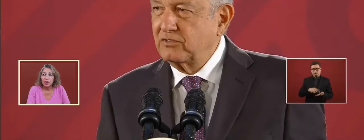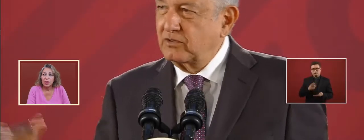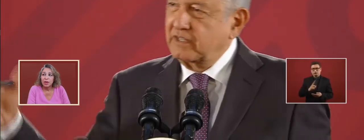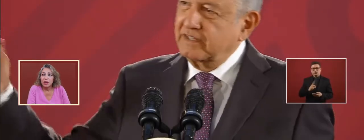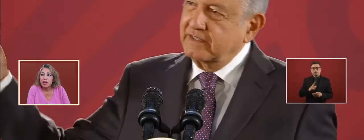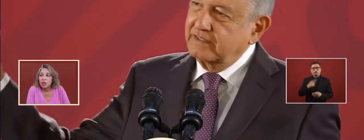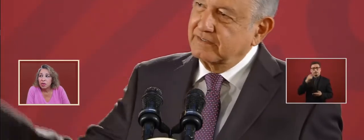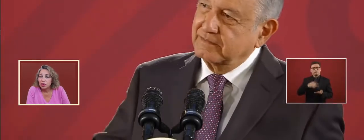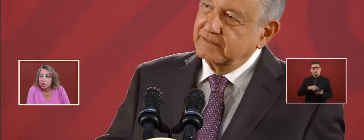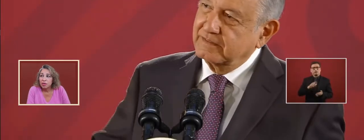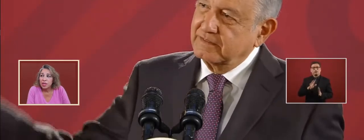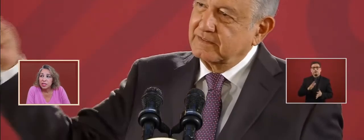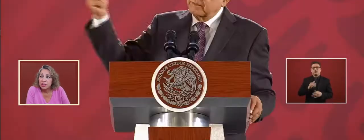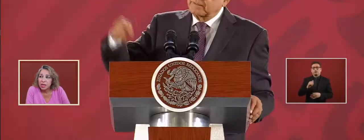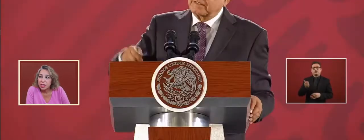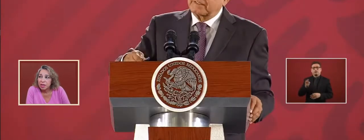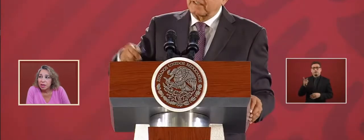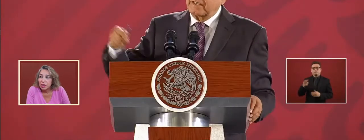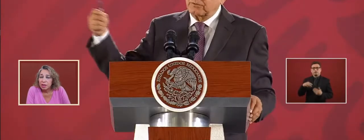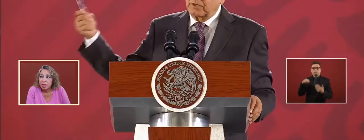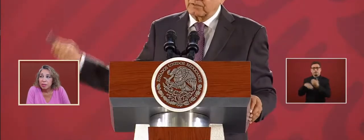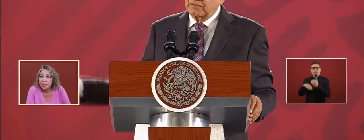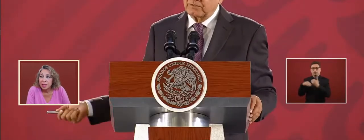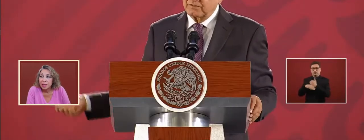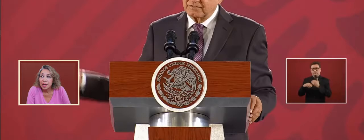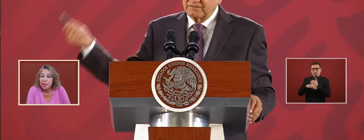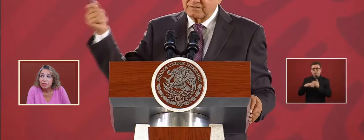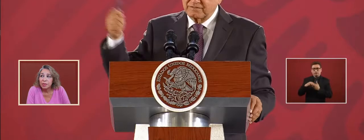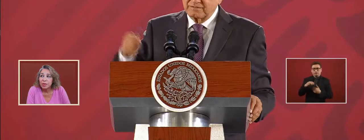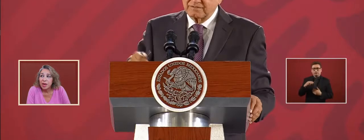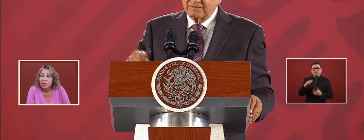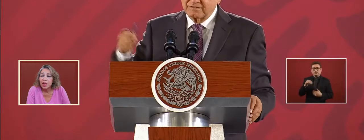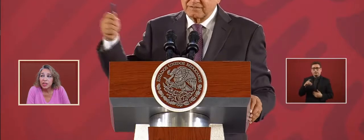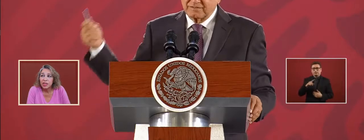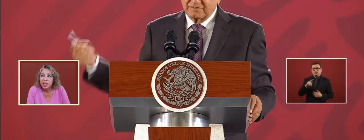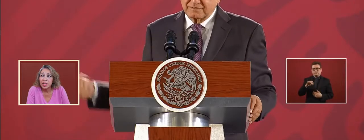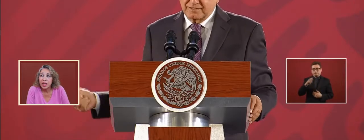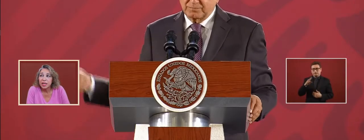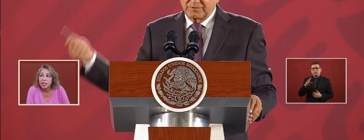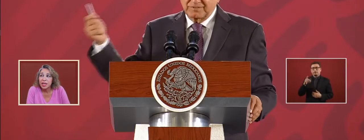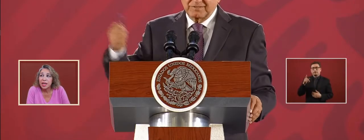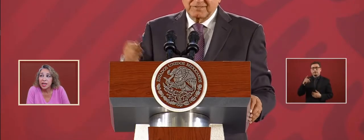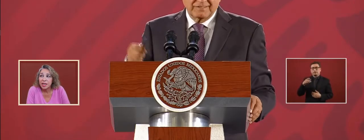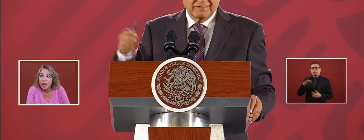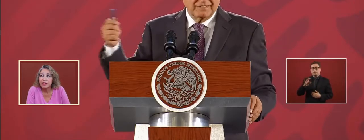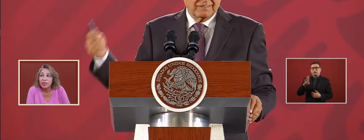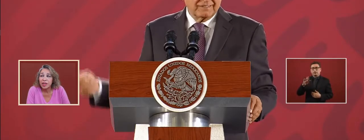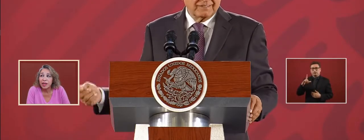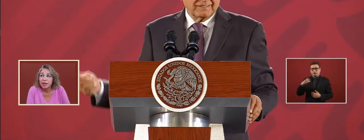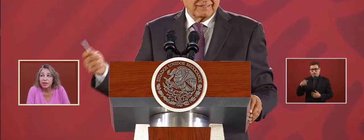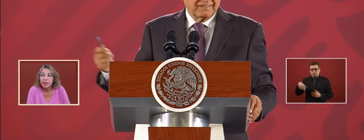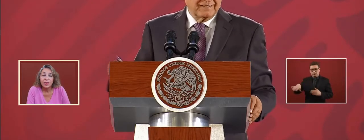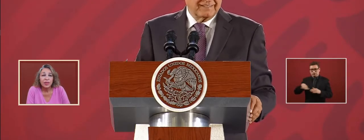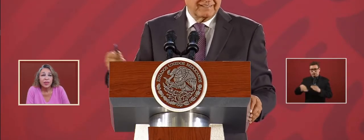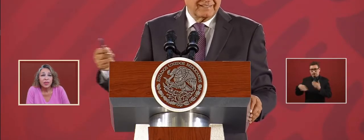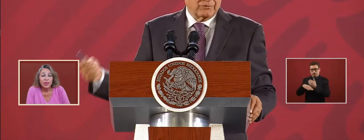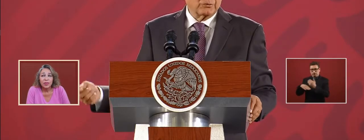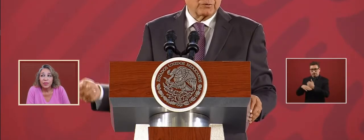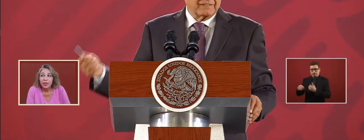No. No. That's right. The Mazatlán from Durango actually exceeded it after that.